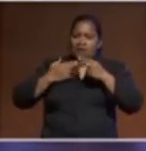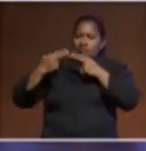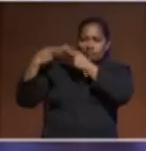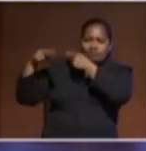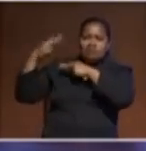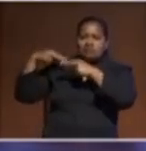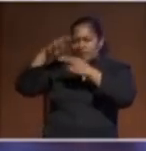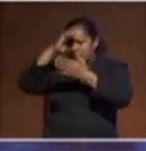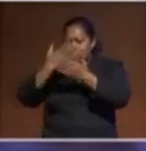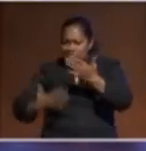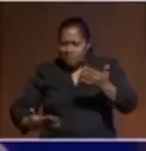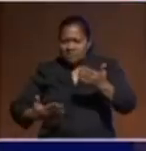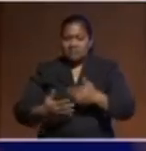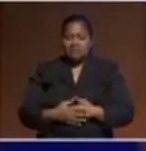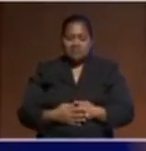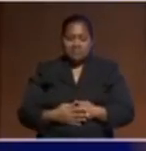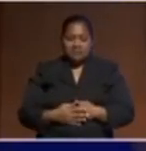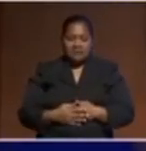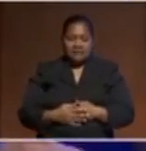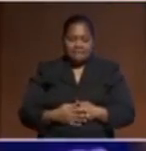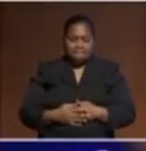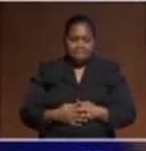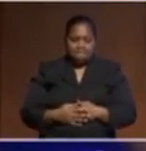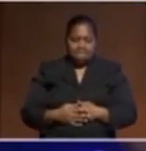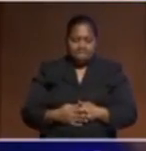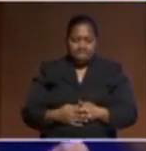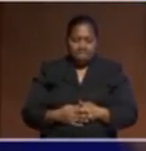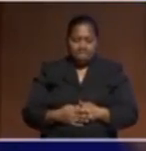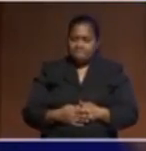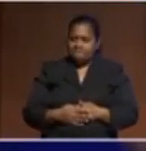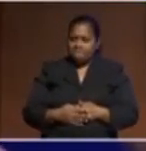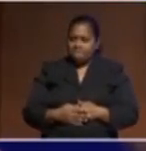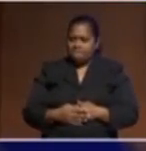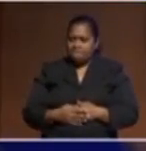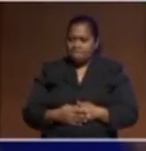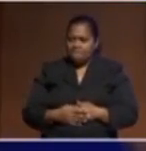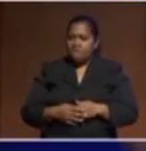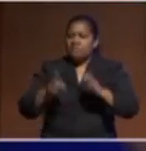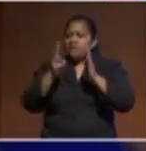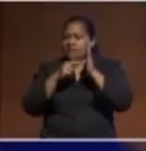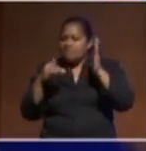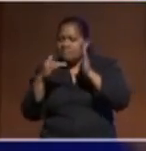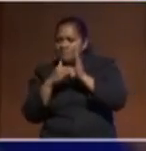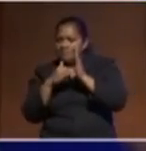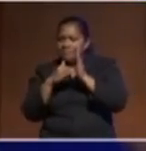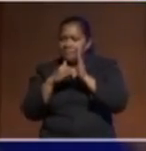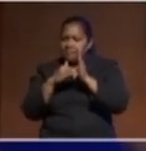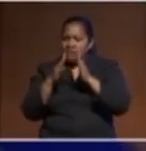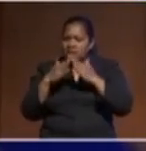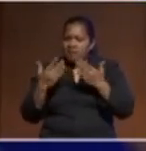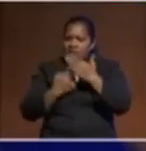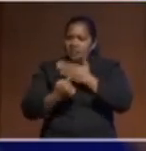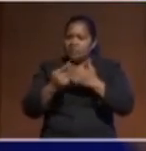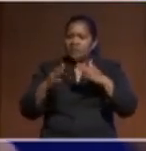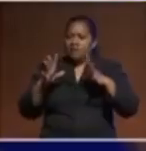with foreign policy have been shaped by world events that have affected our region. New Zealand is a proudly nuclear-free